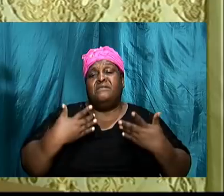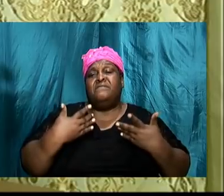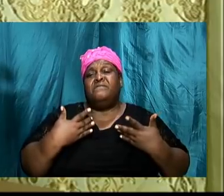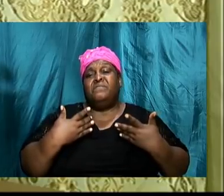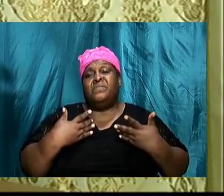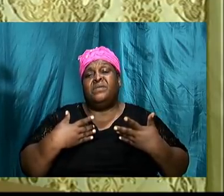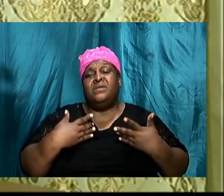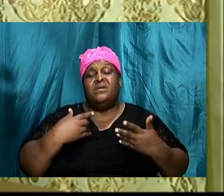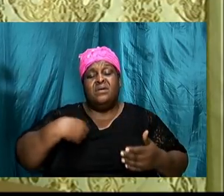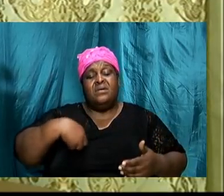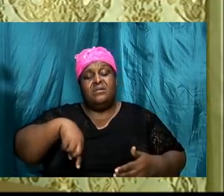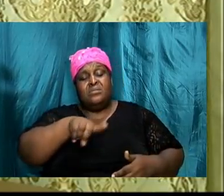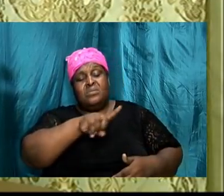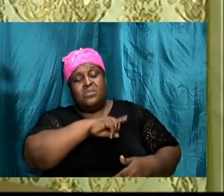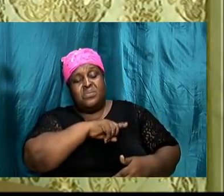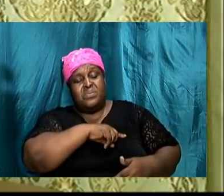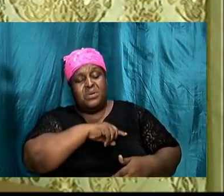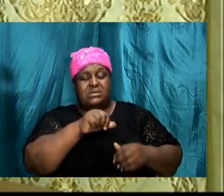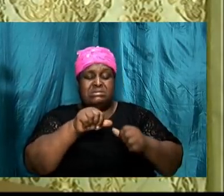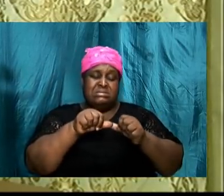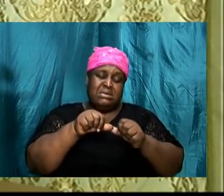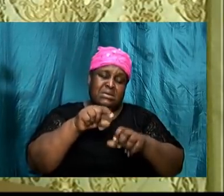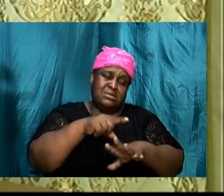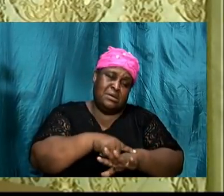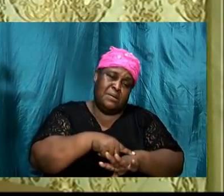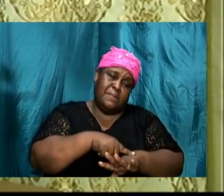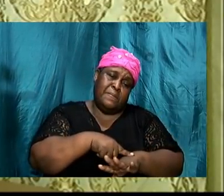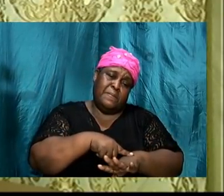that we spend the time